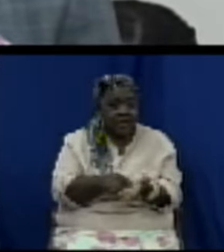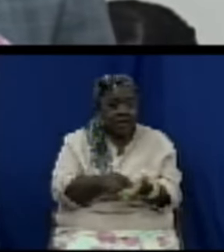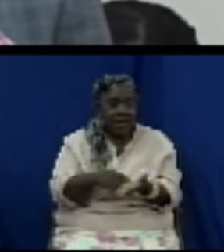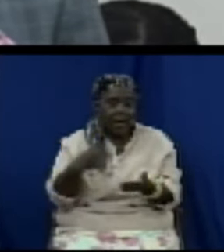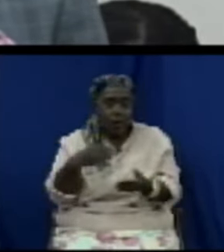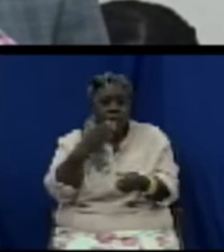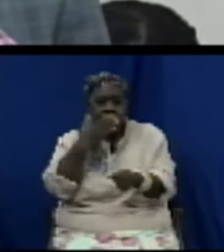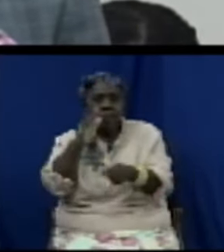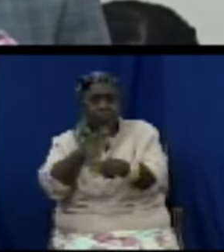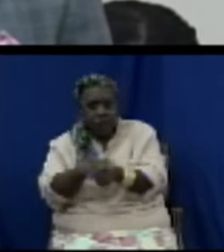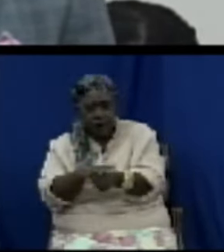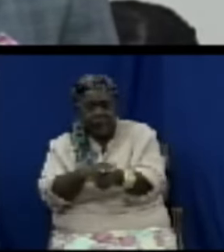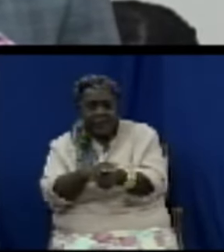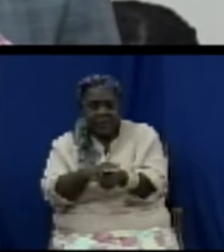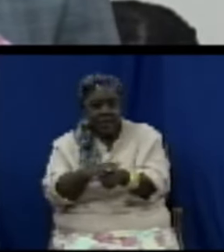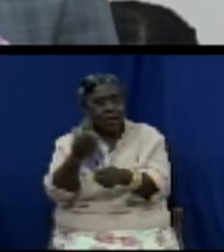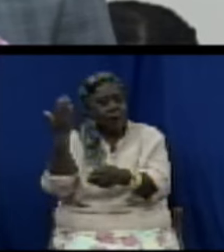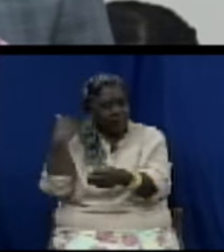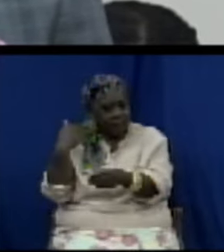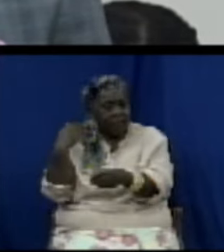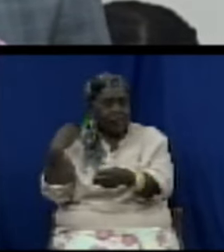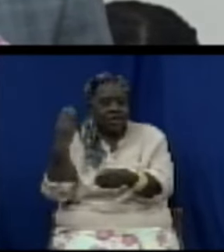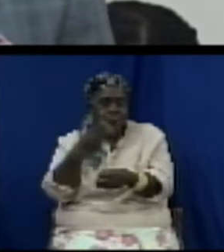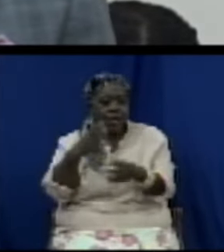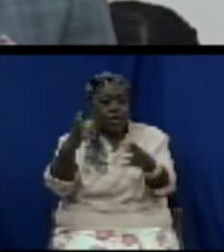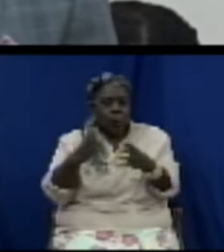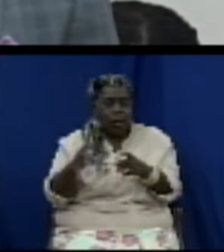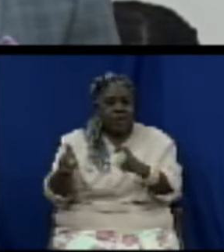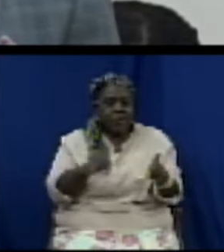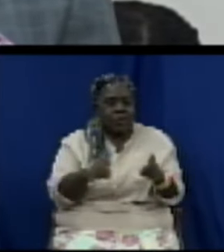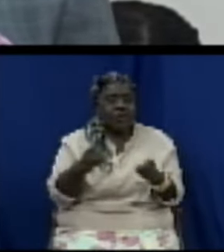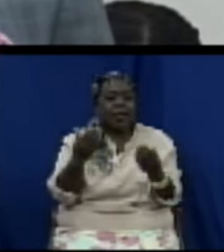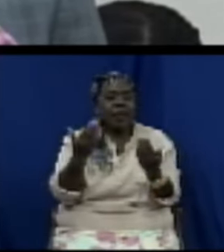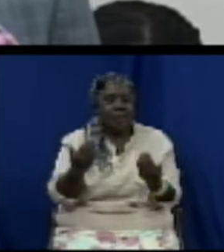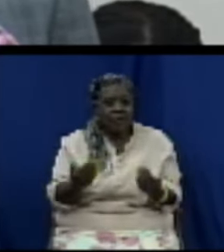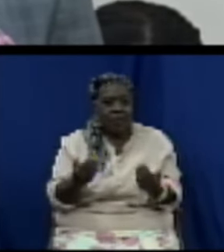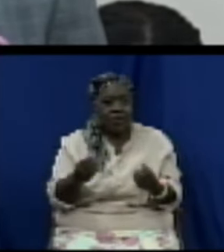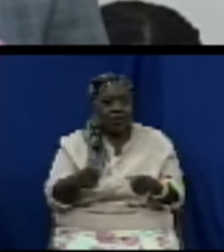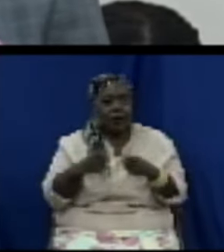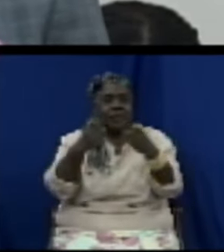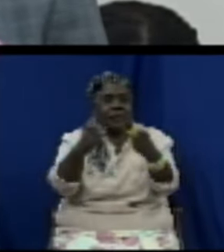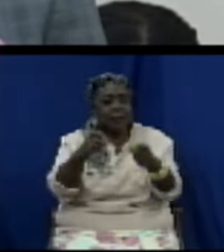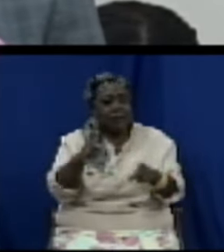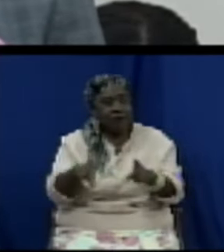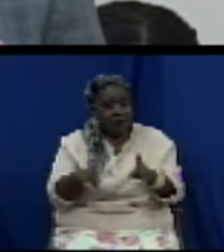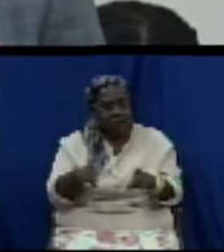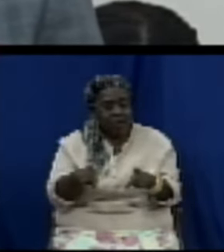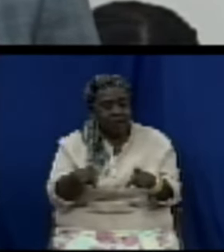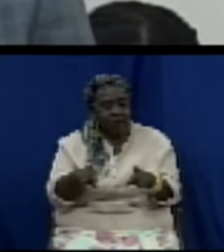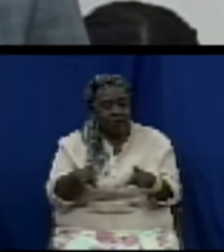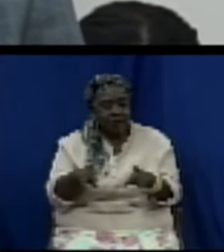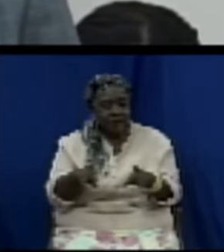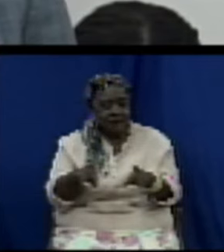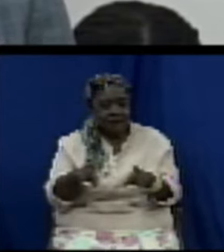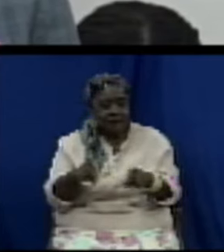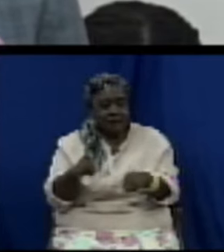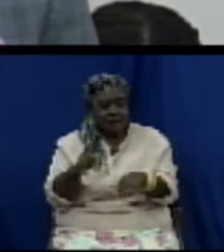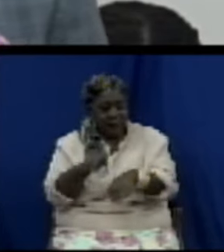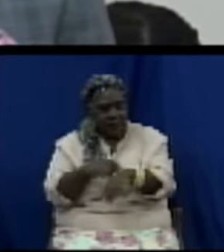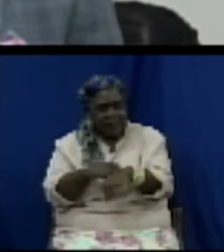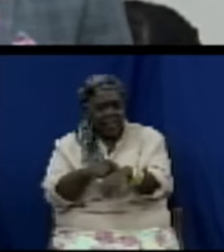promised the people, and therefore we want to comply. When people get the opportunity to really participate in the whole